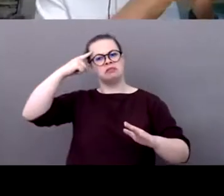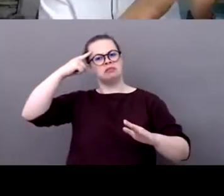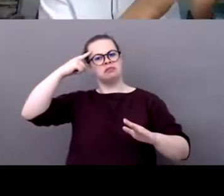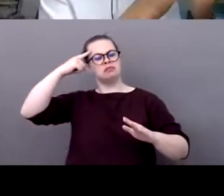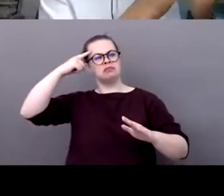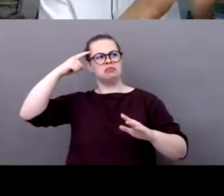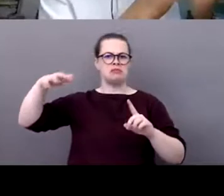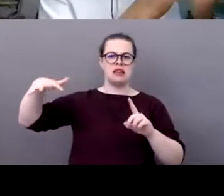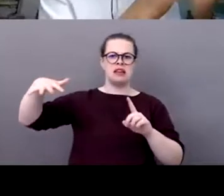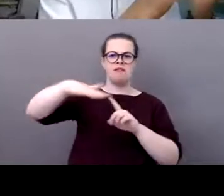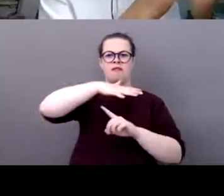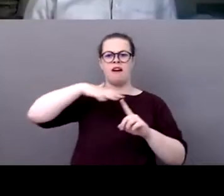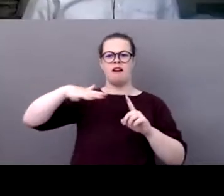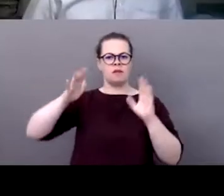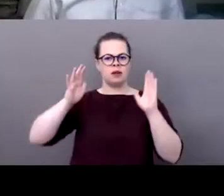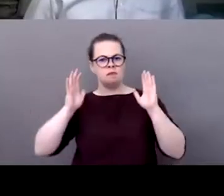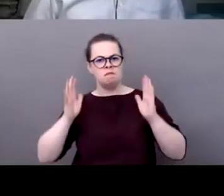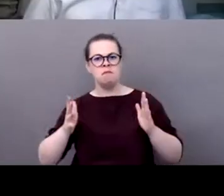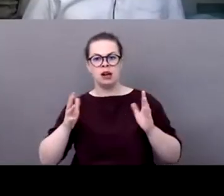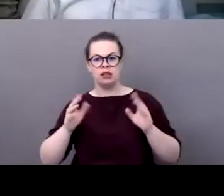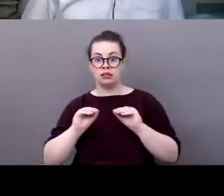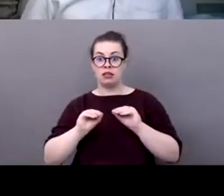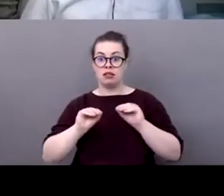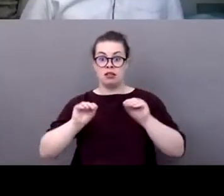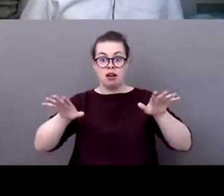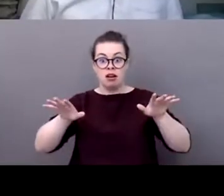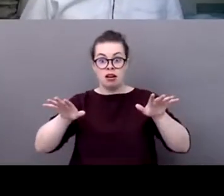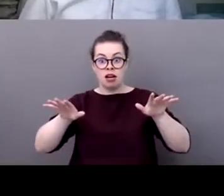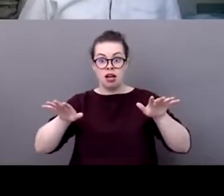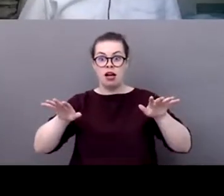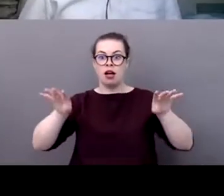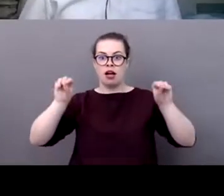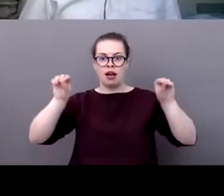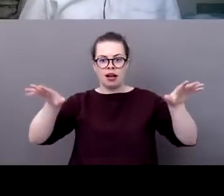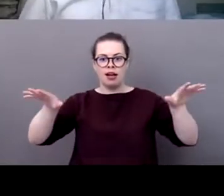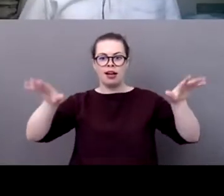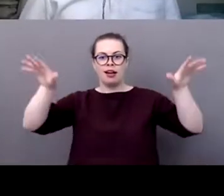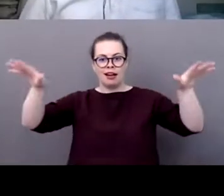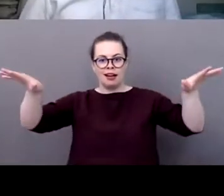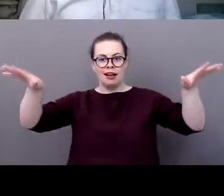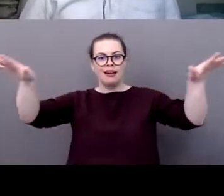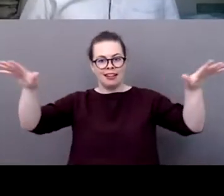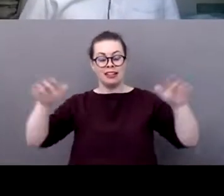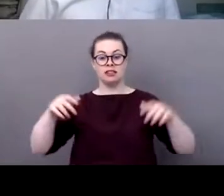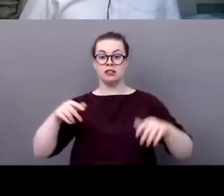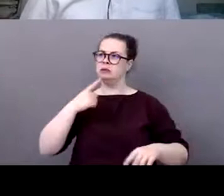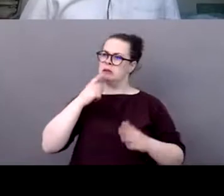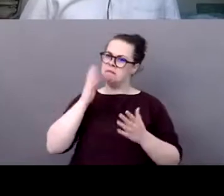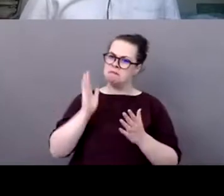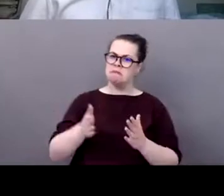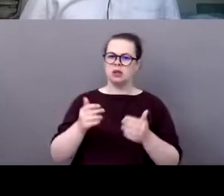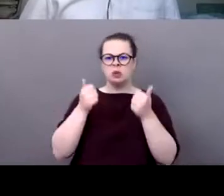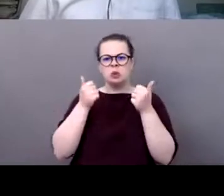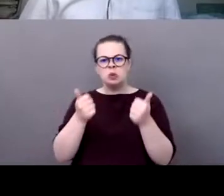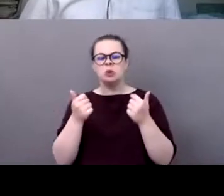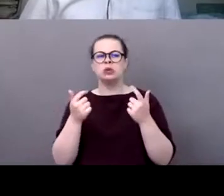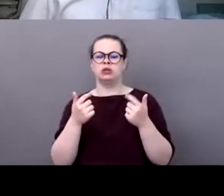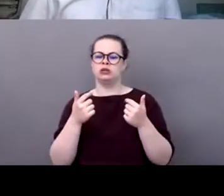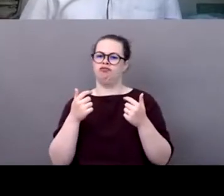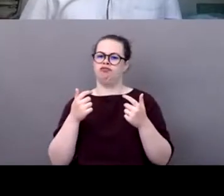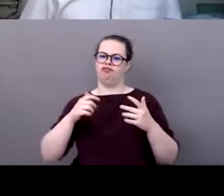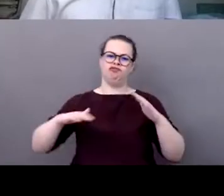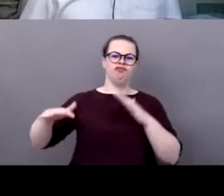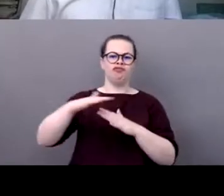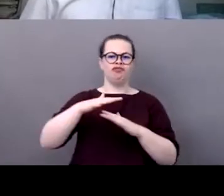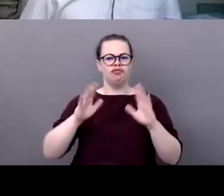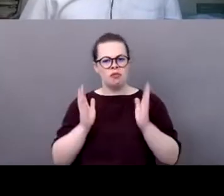promoting a product to the one of promoting uh better behavior or better uh even questions that people can can ask